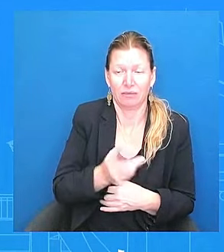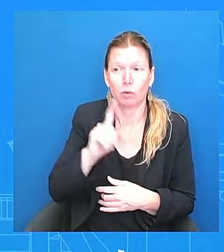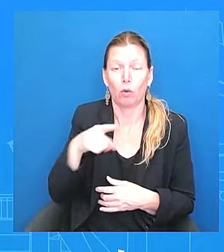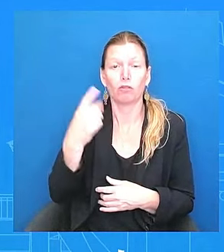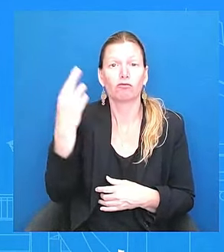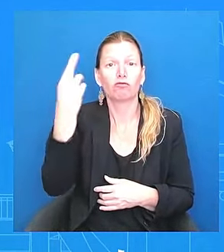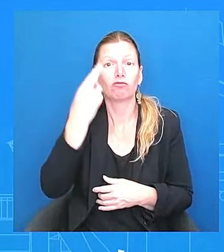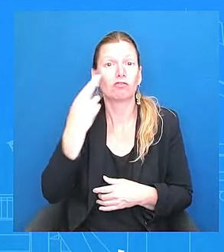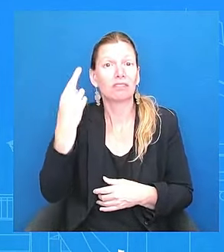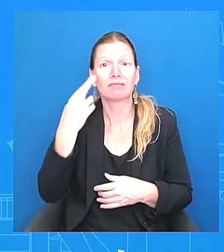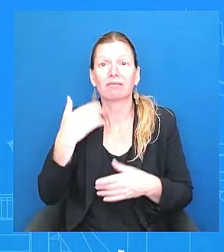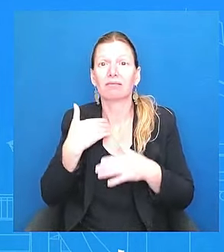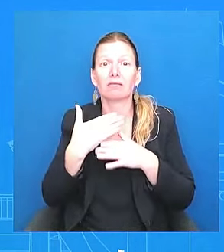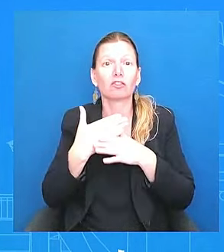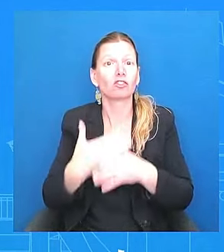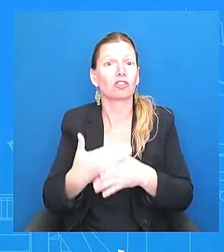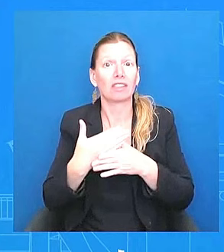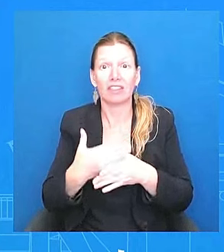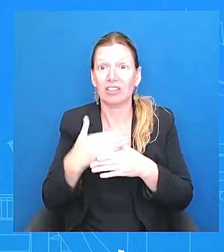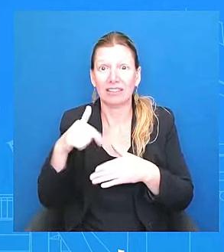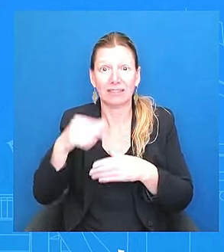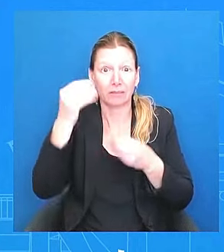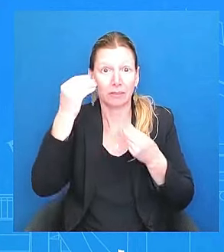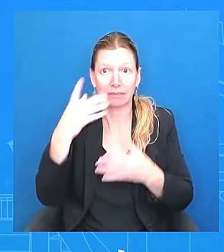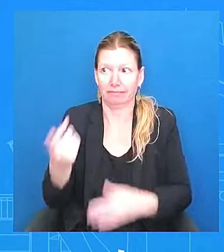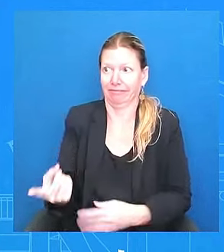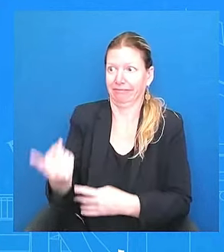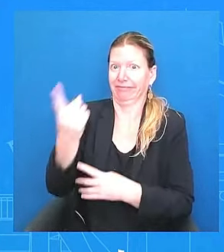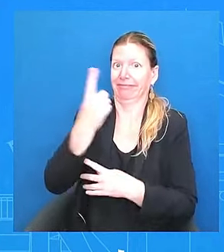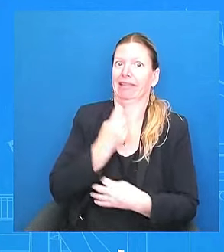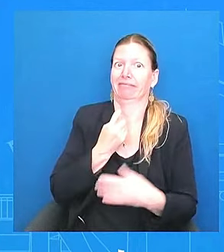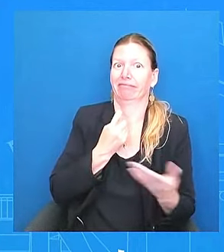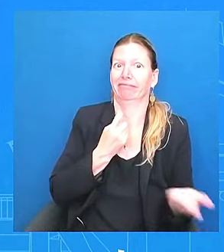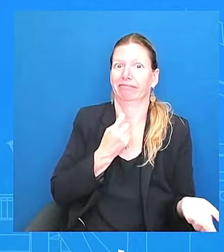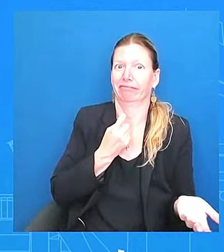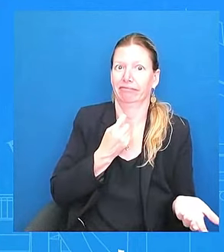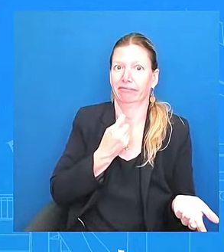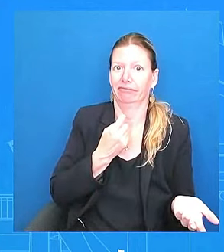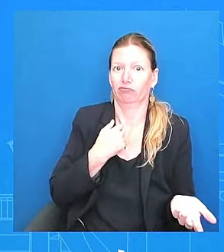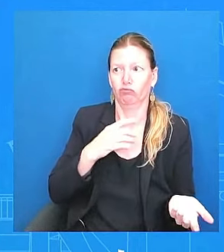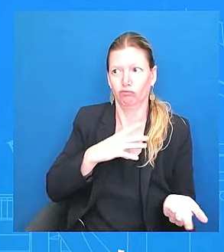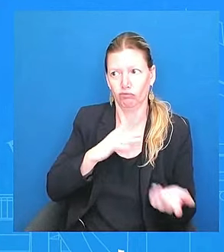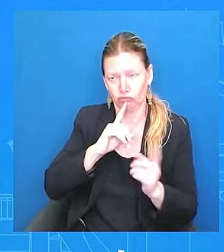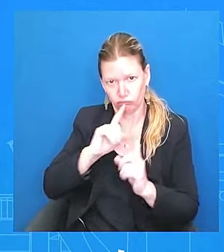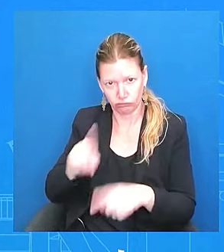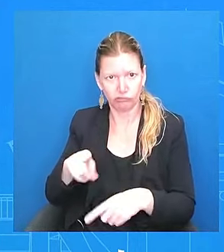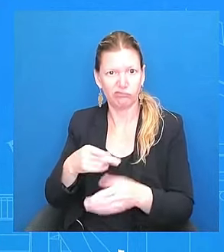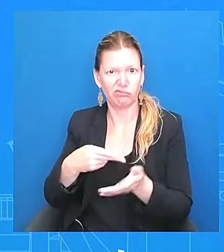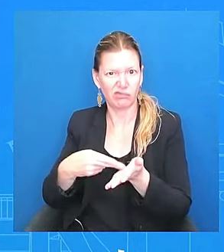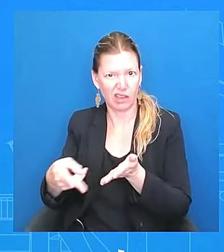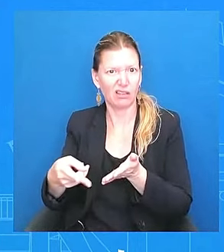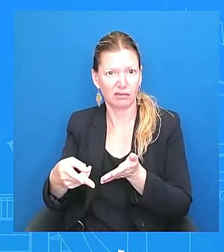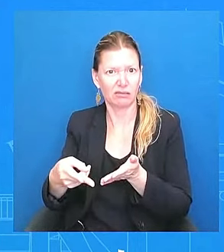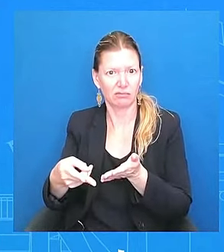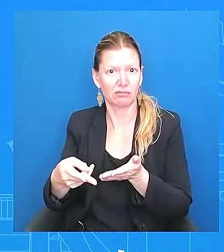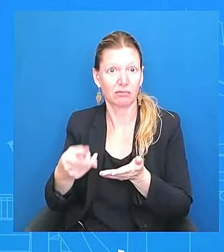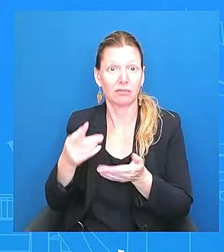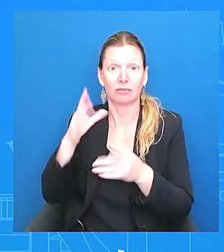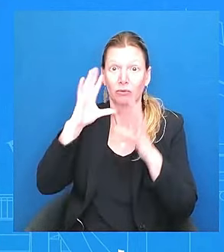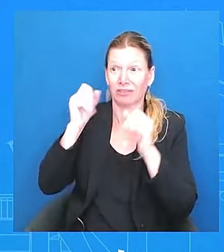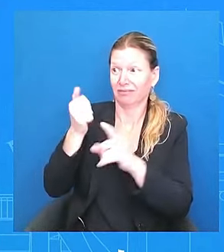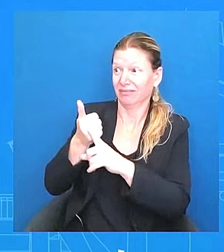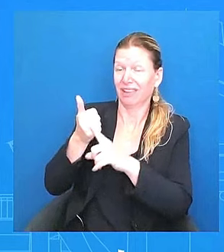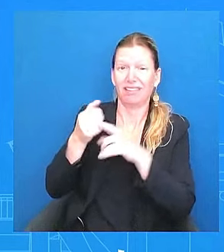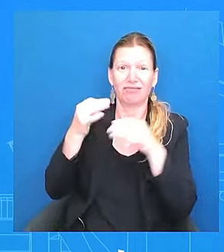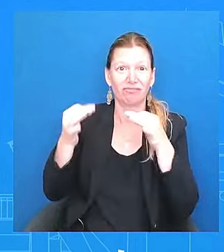himself. And that's what he did yesterday. We want to, uh, we understand that it wasn't his best night. It wasn't a great